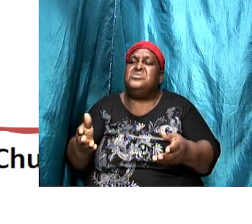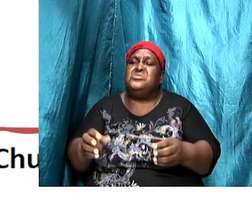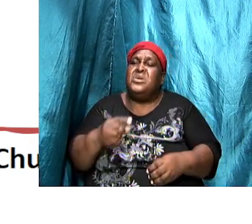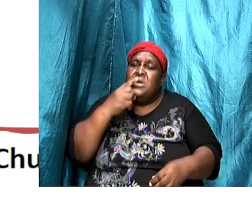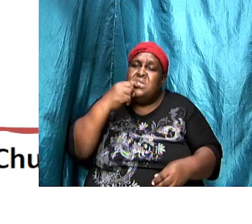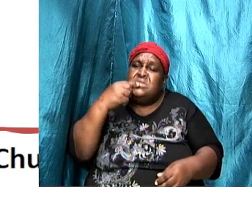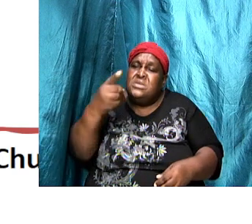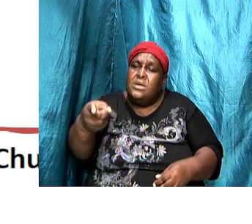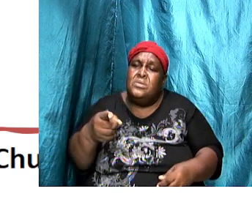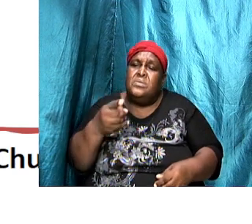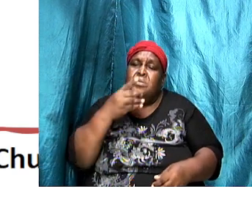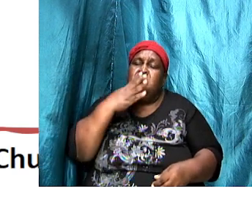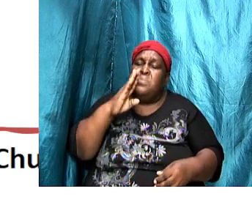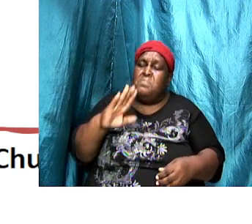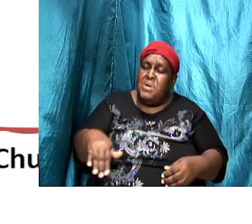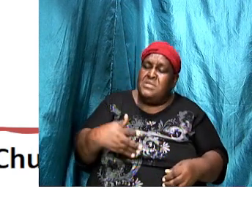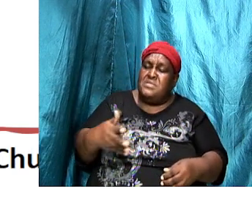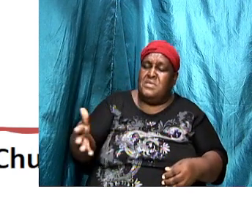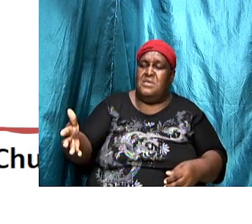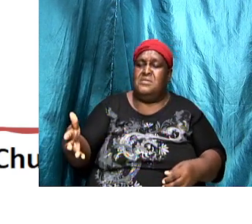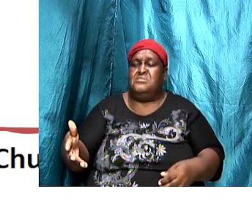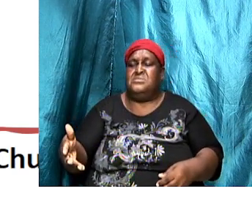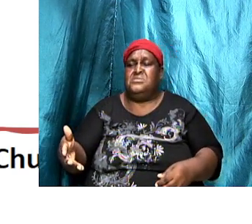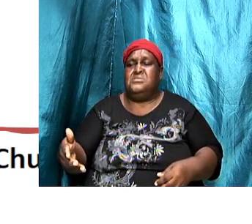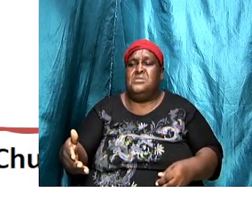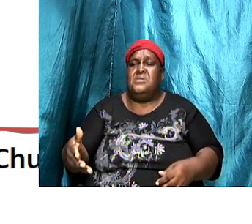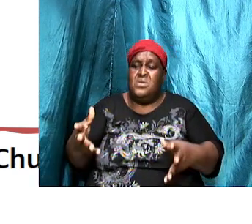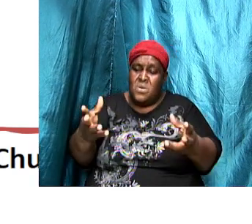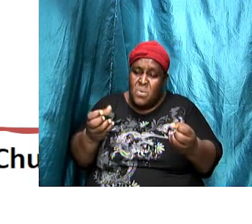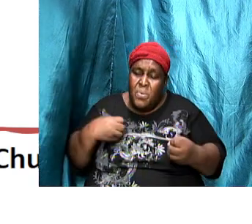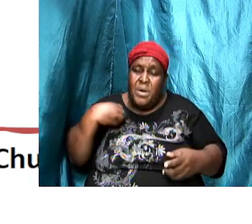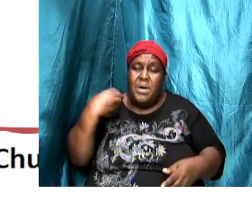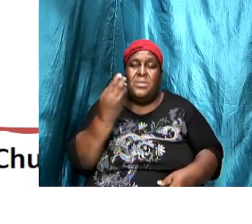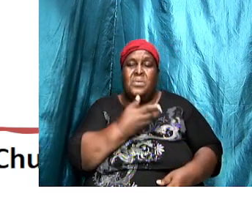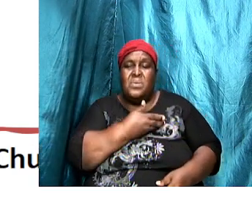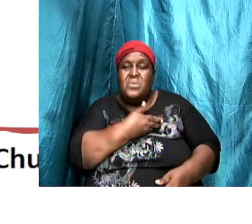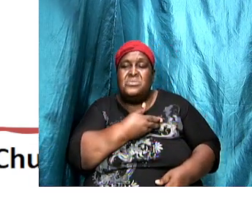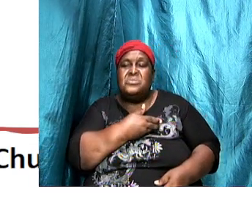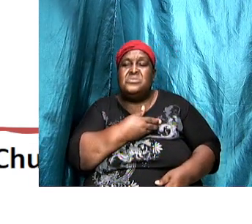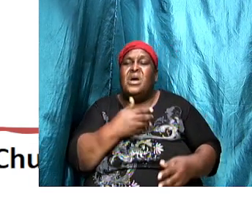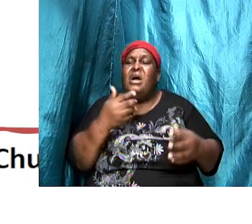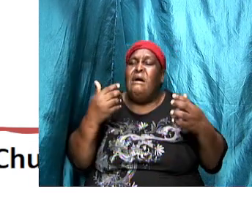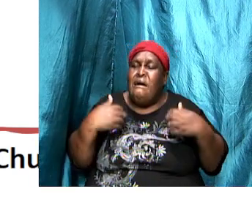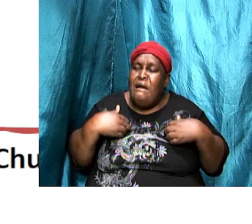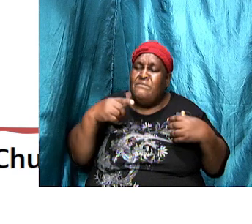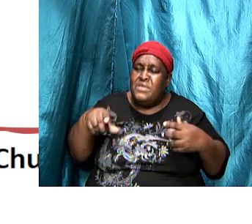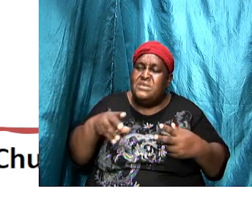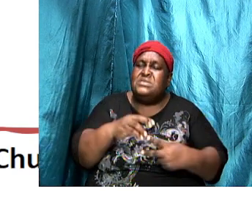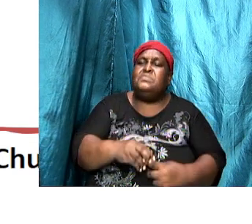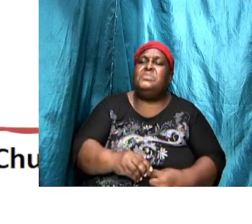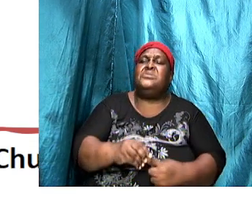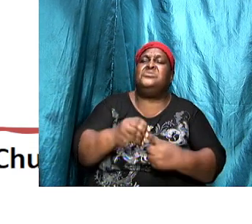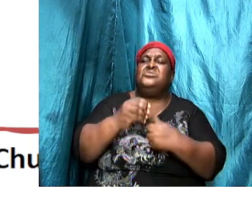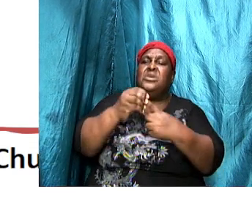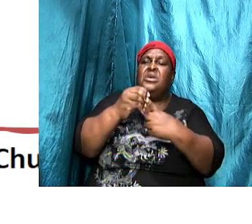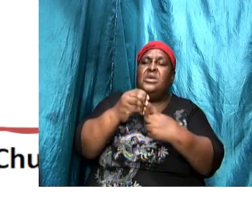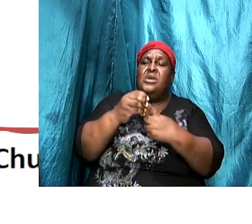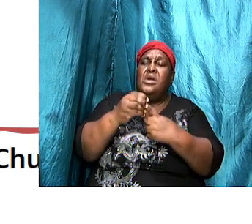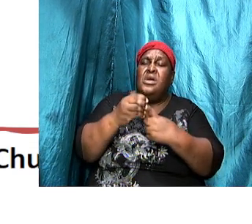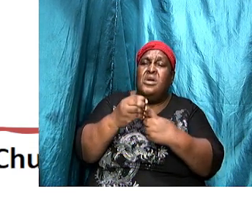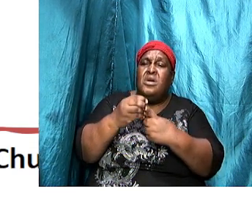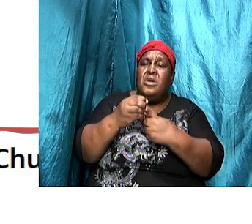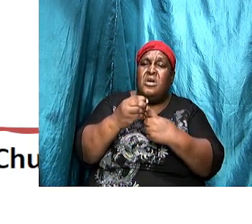you that is foreign to you I want us to have this particular trait